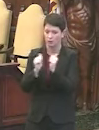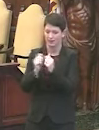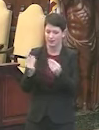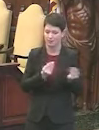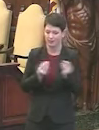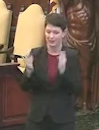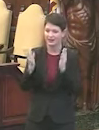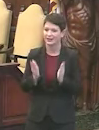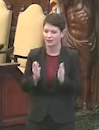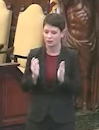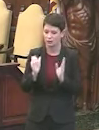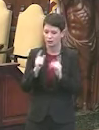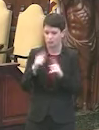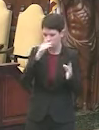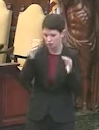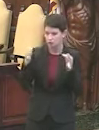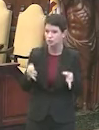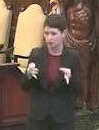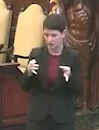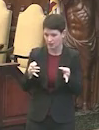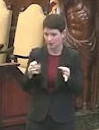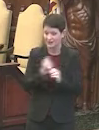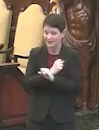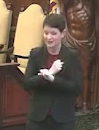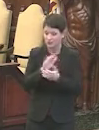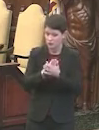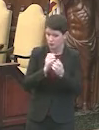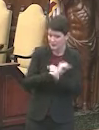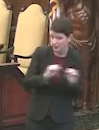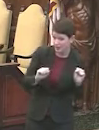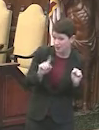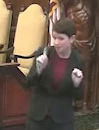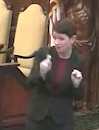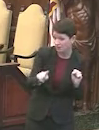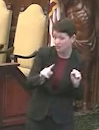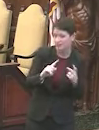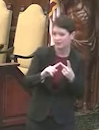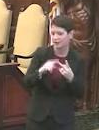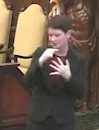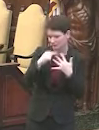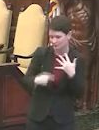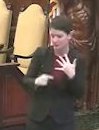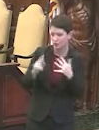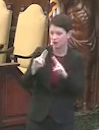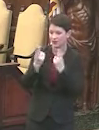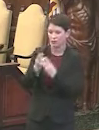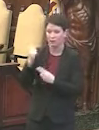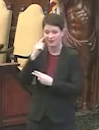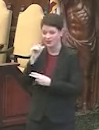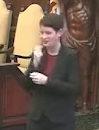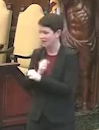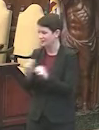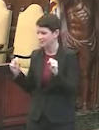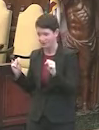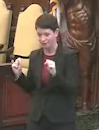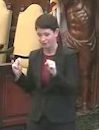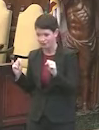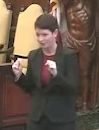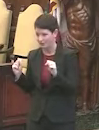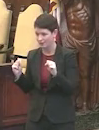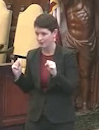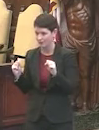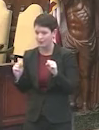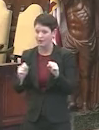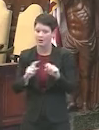mediator to make determinations on the safety of schools and which the union thinks is not safe, which the